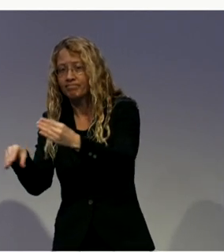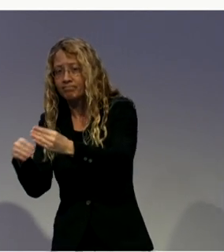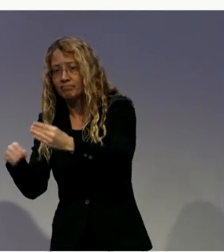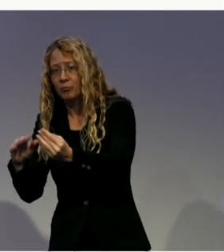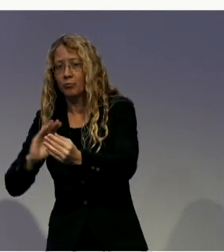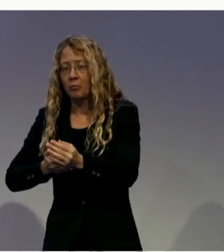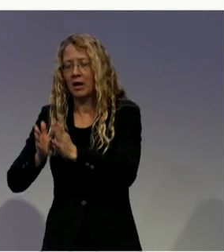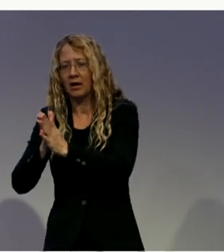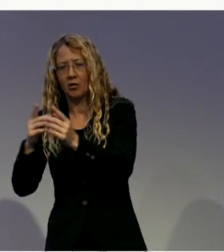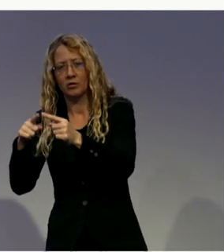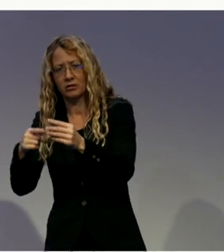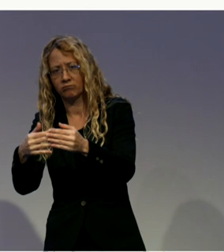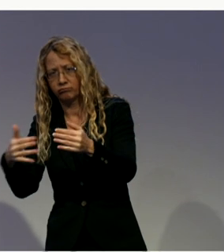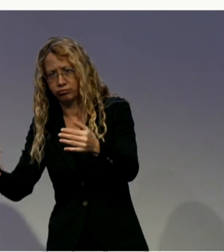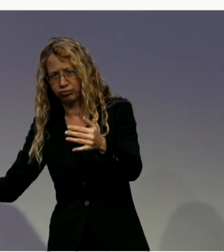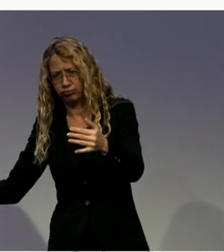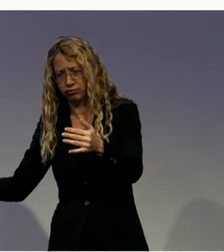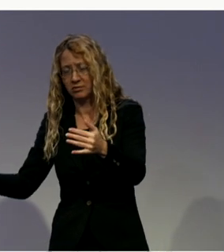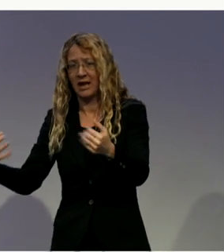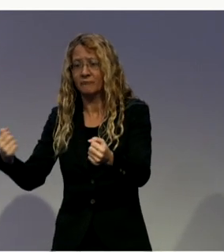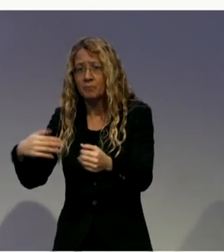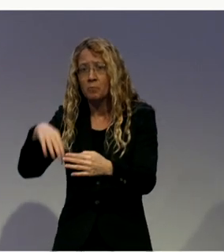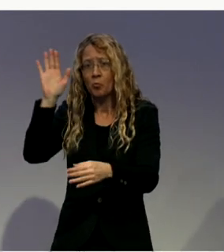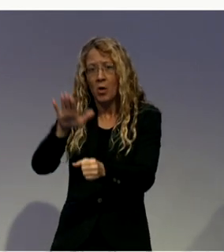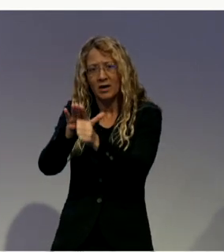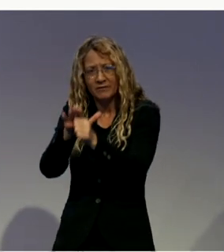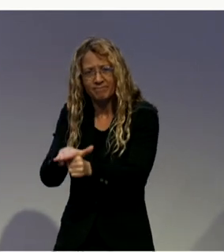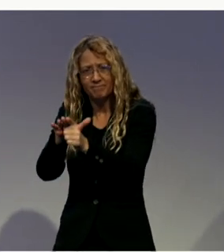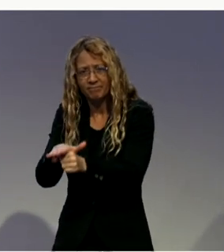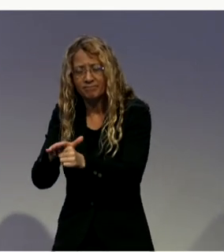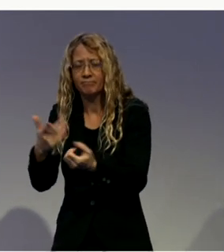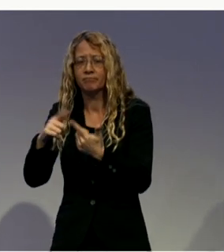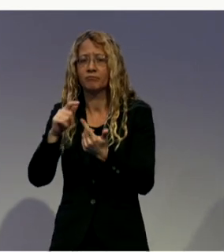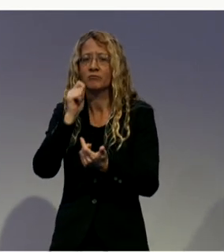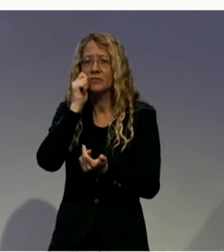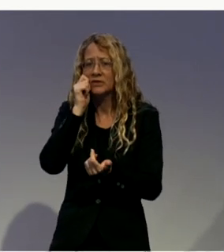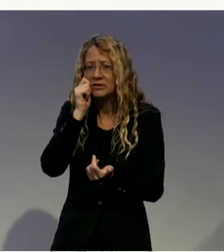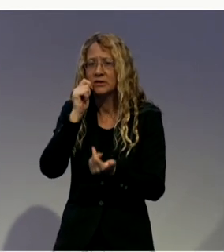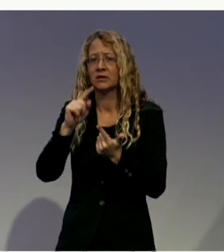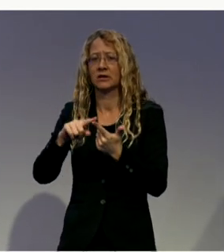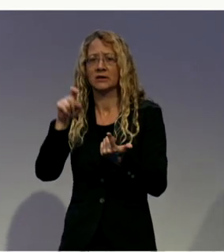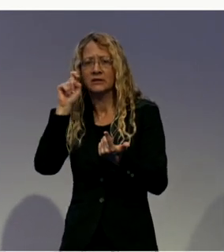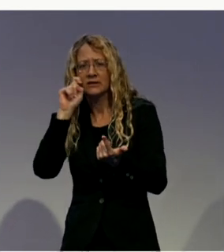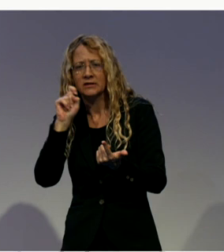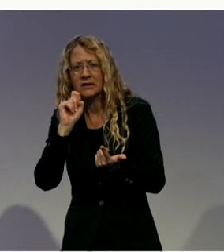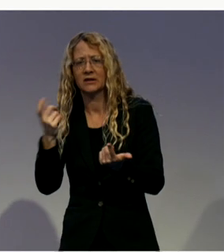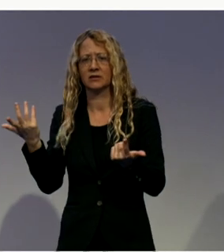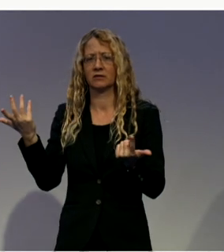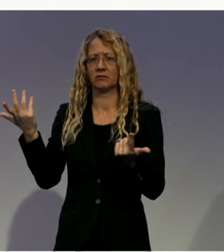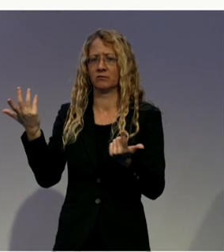sex, language, religion, political or other opinion, national,